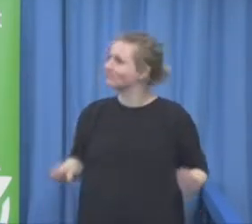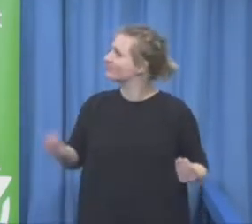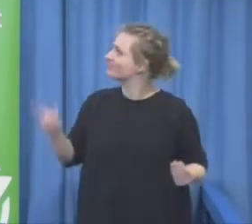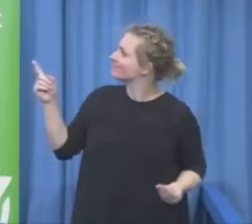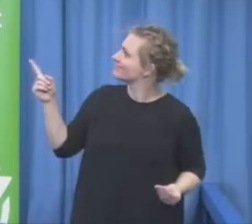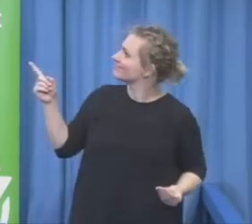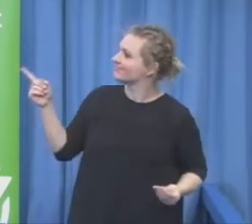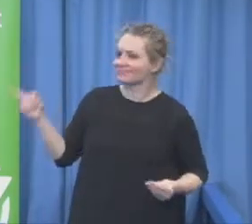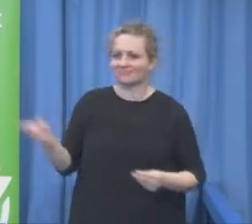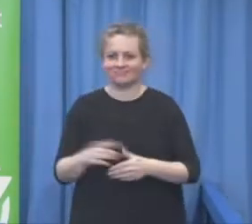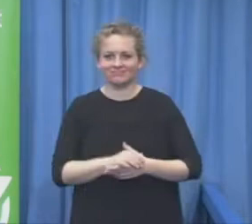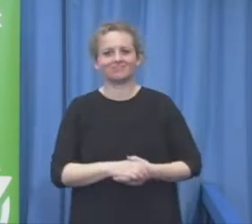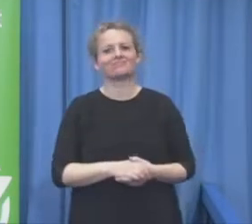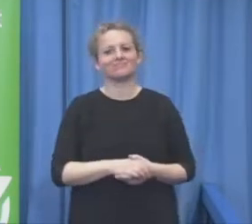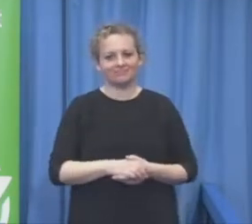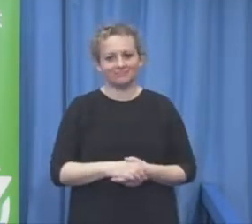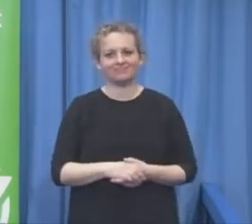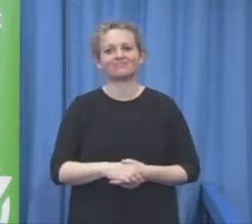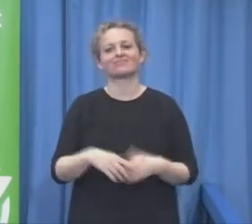and Batman